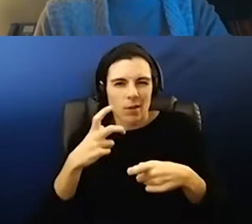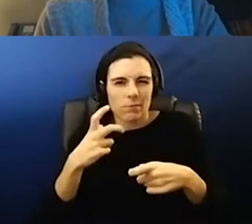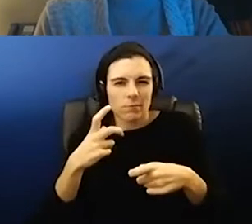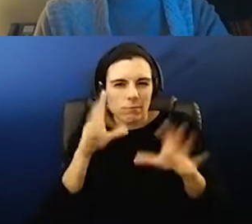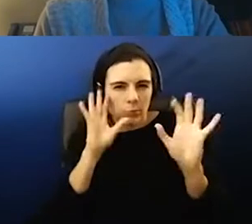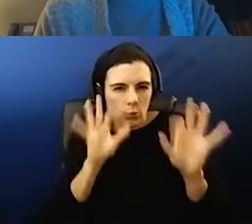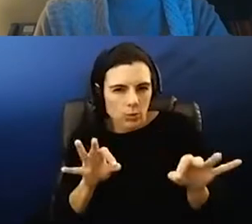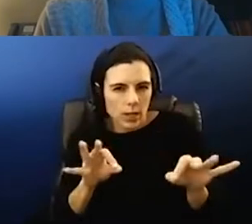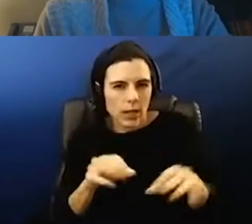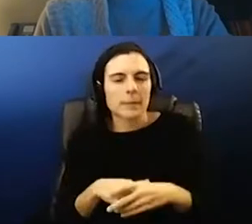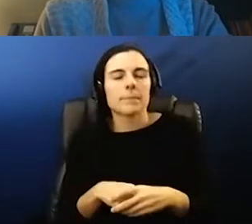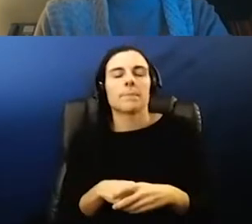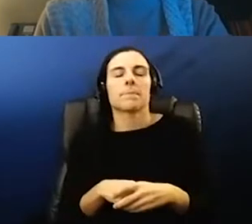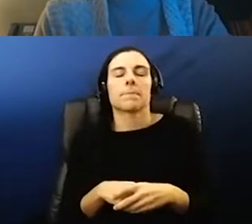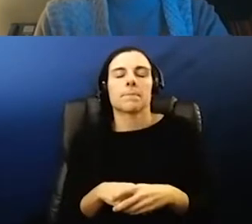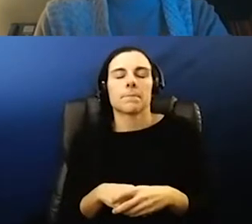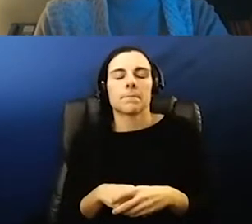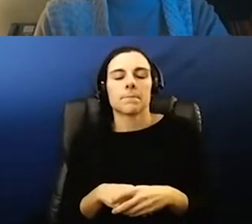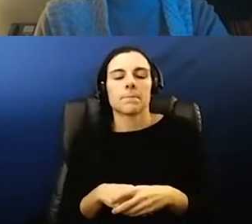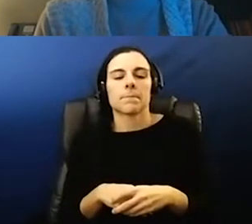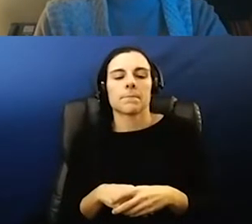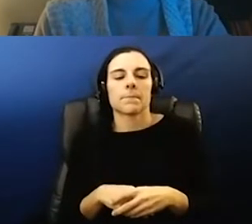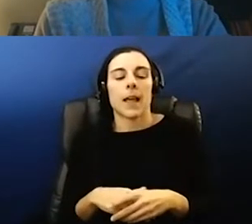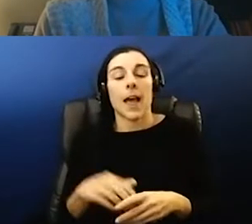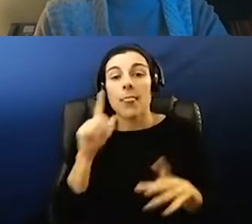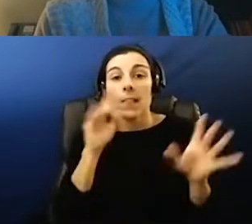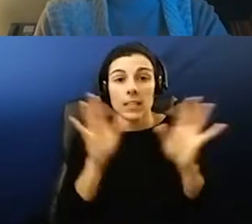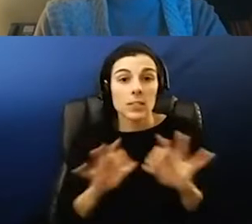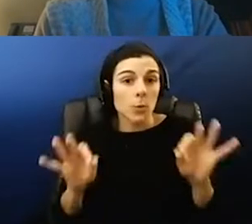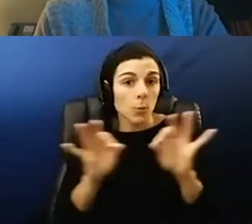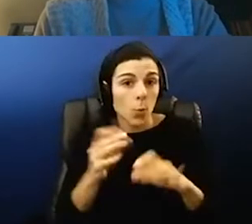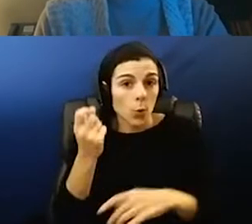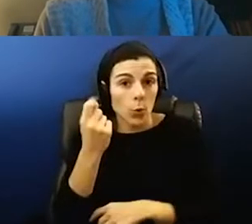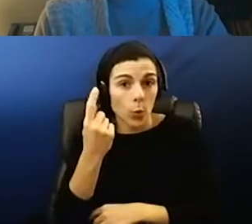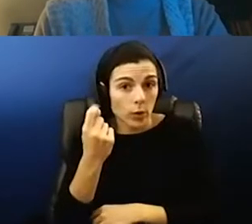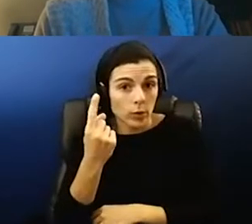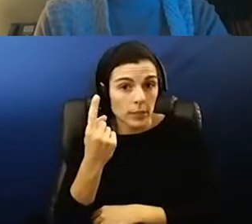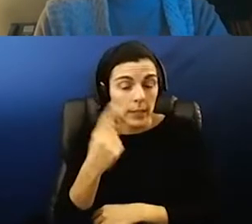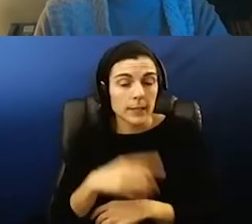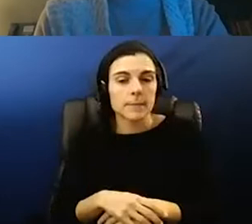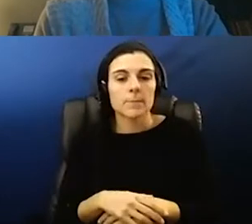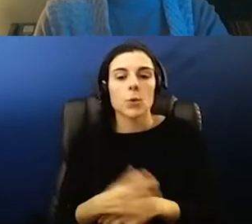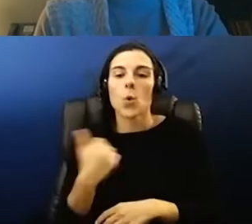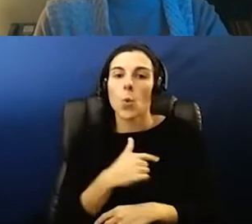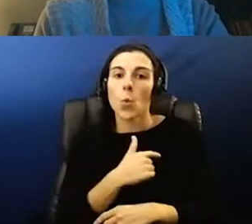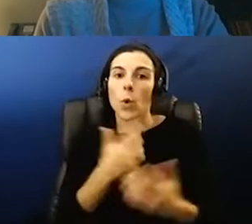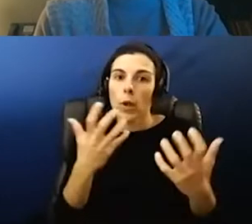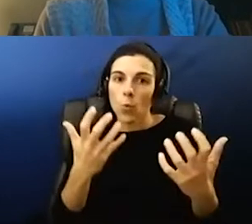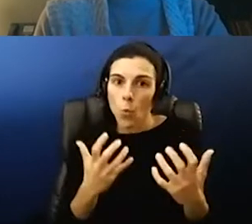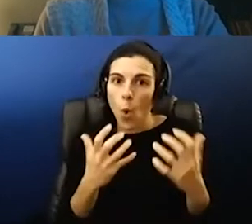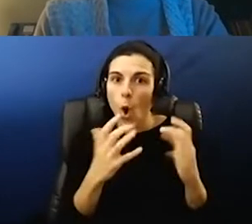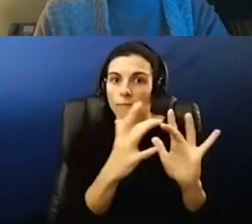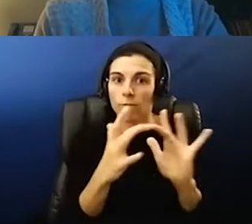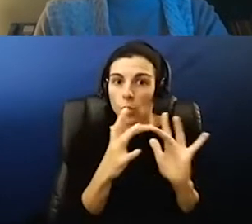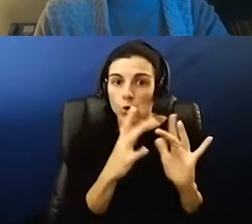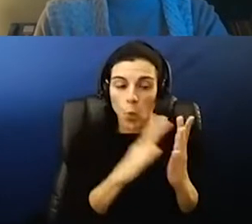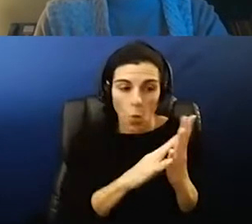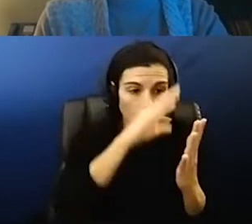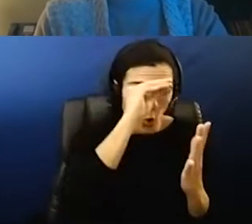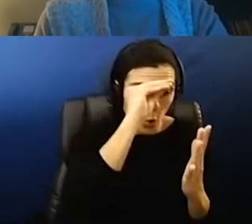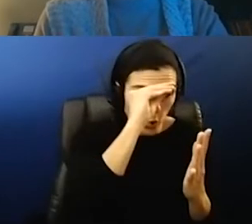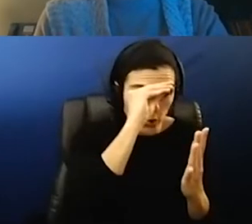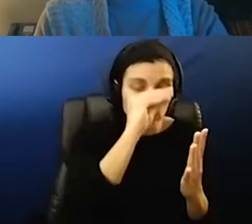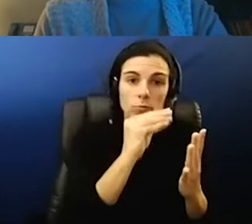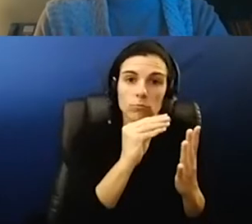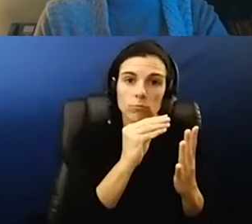i think what what is i think important to understand is that the default that we want are for virtual learners to learn virtually and